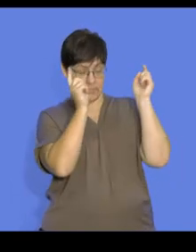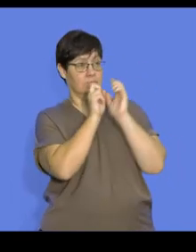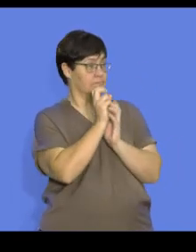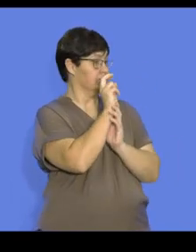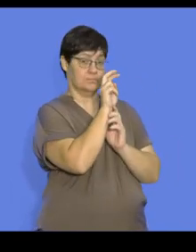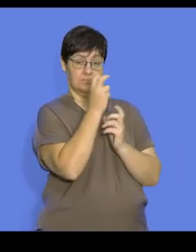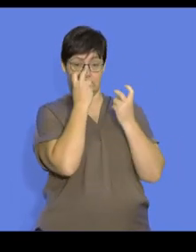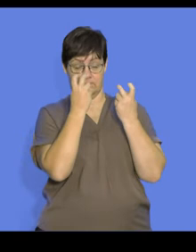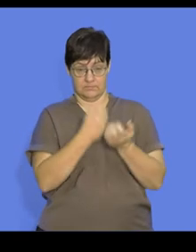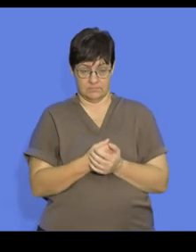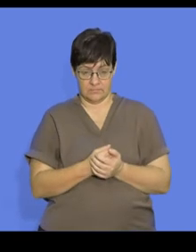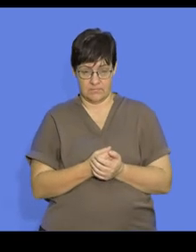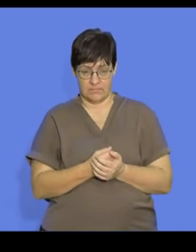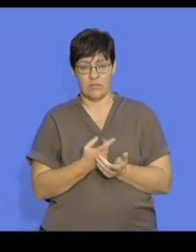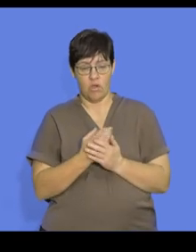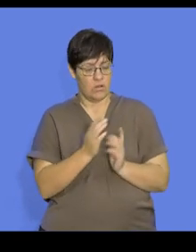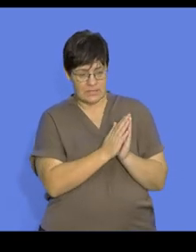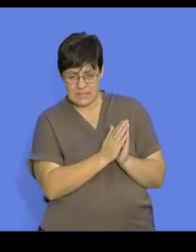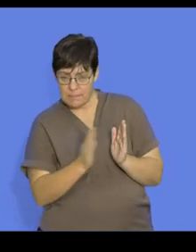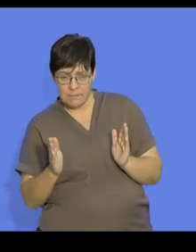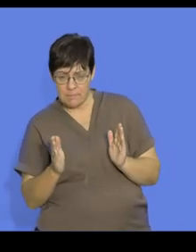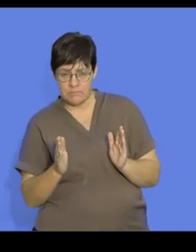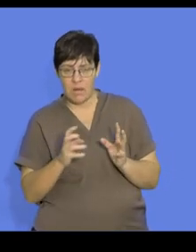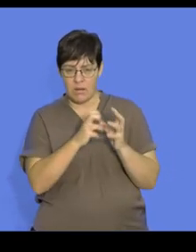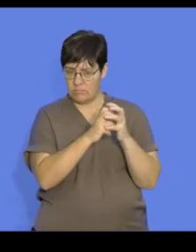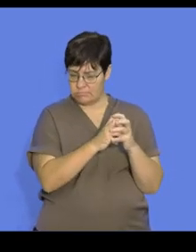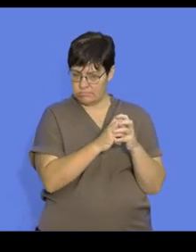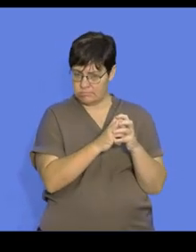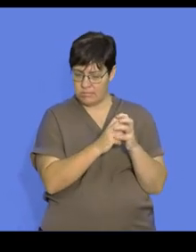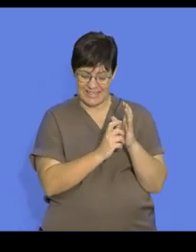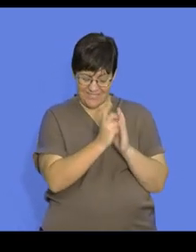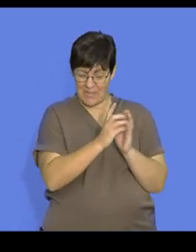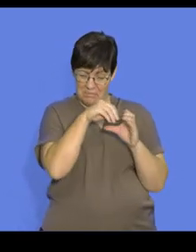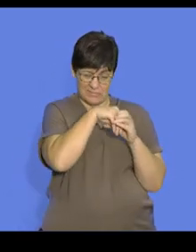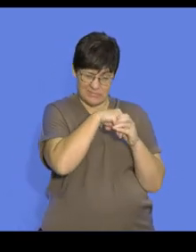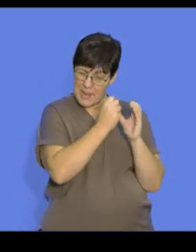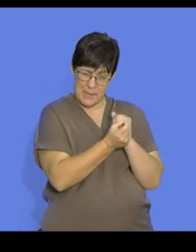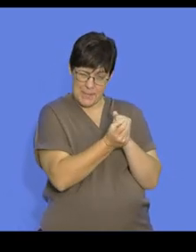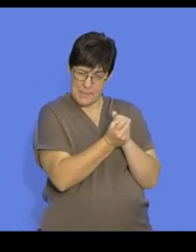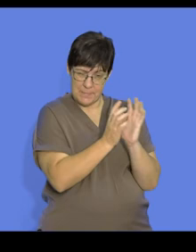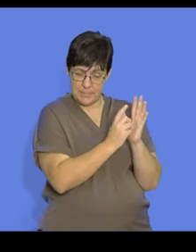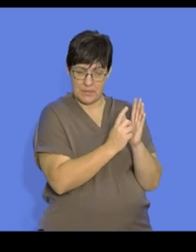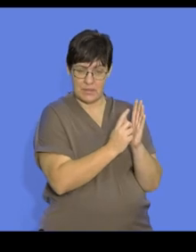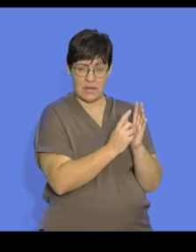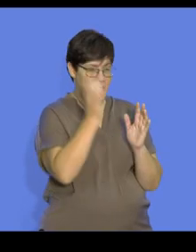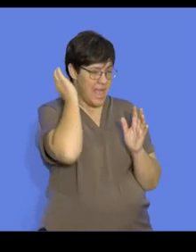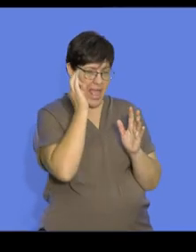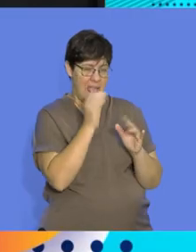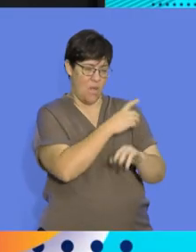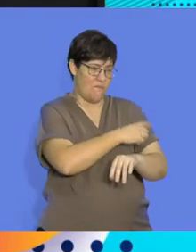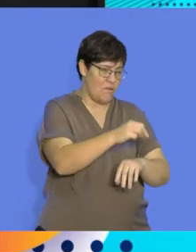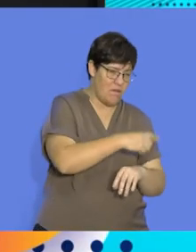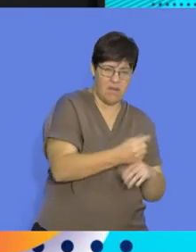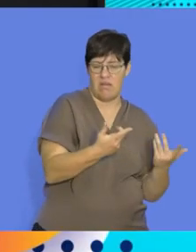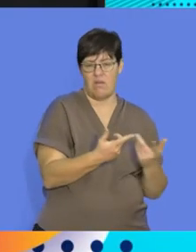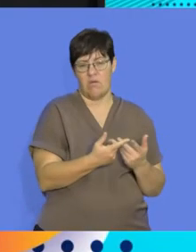find that an extensive incubation period occurs, there's significant development, there's significant development of hair or